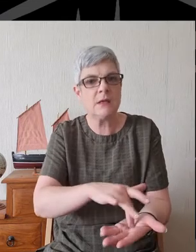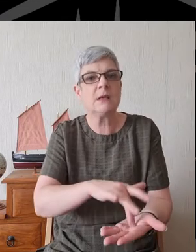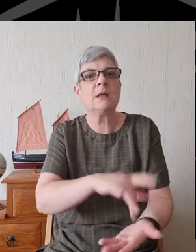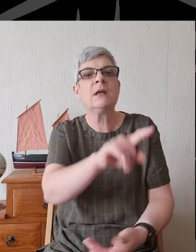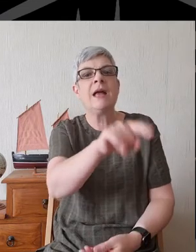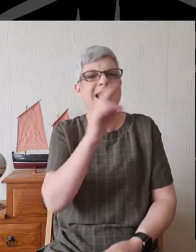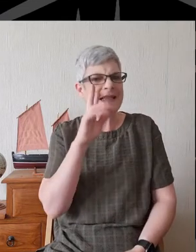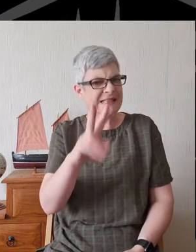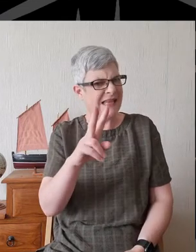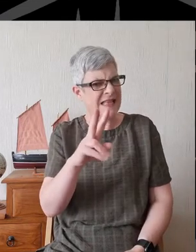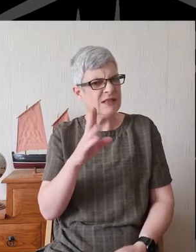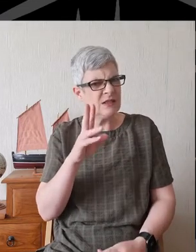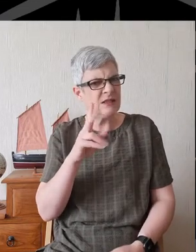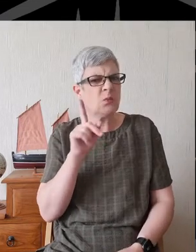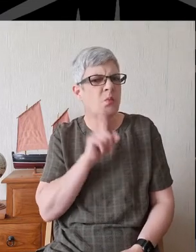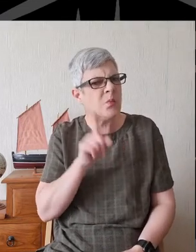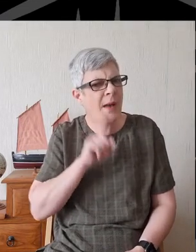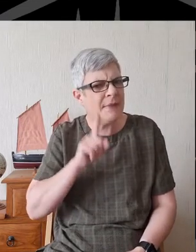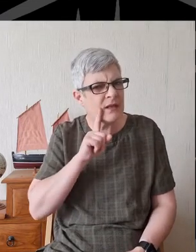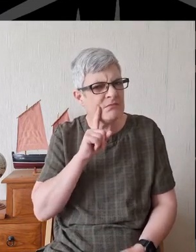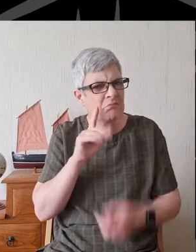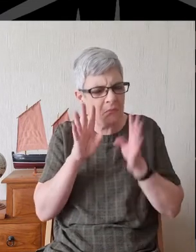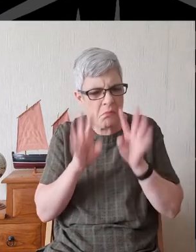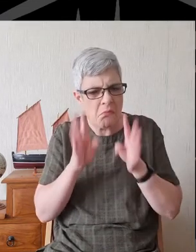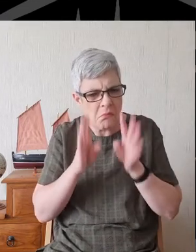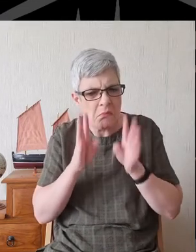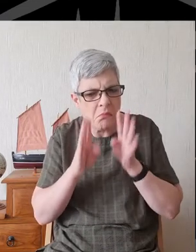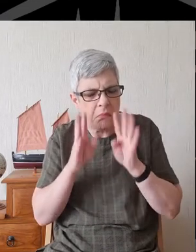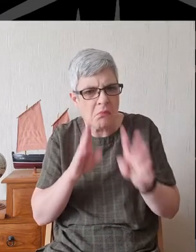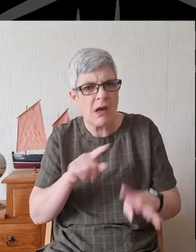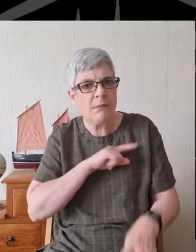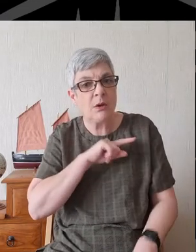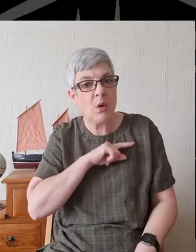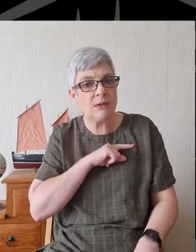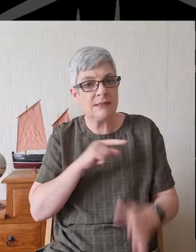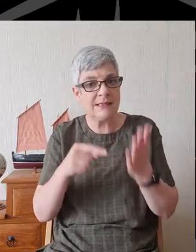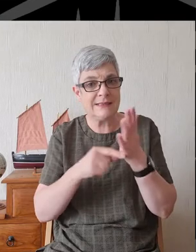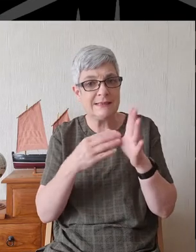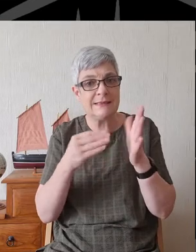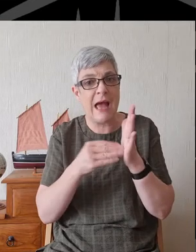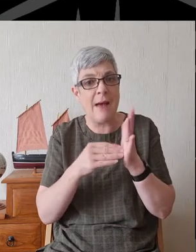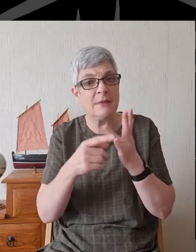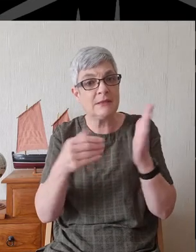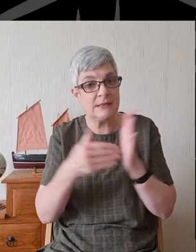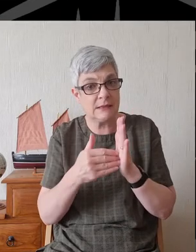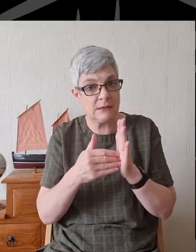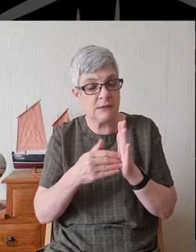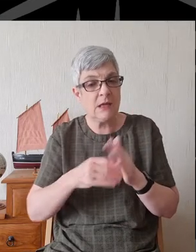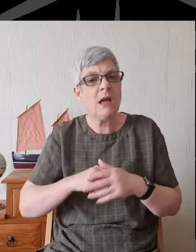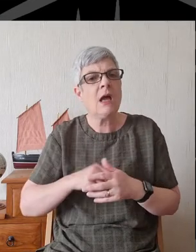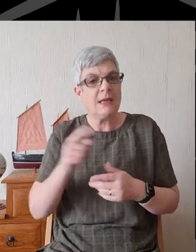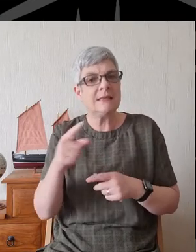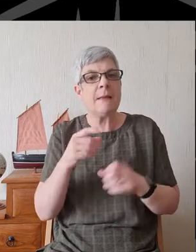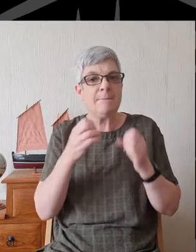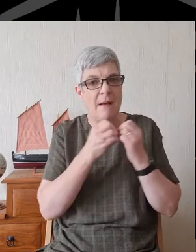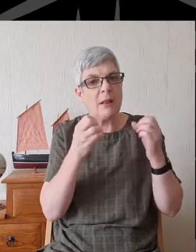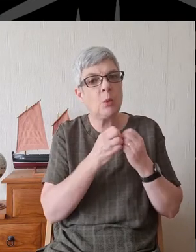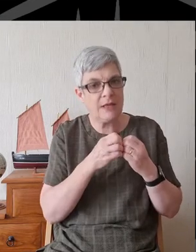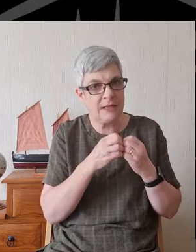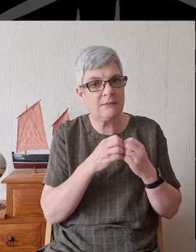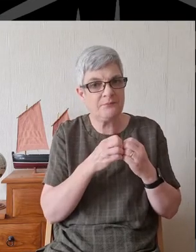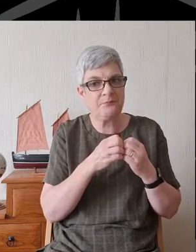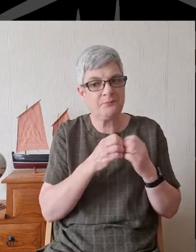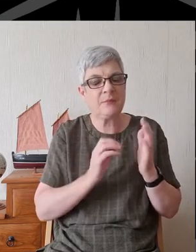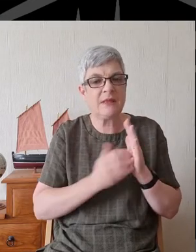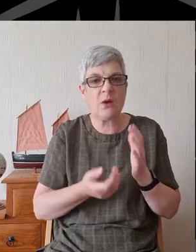hears a group of women mourning for Tammuz. Tammuz was a Babylonian deity that they were now calling on,